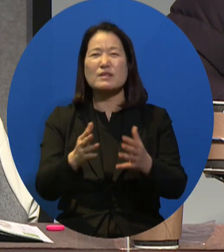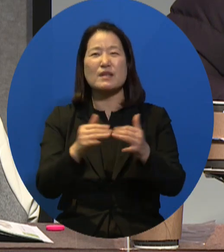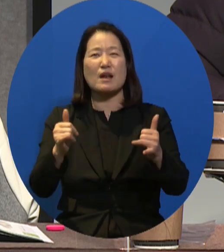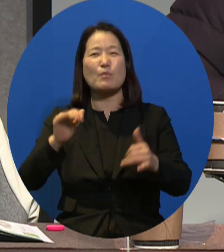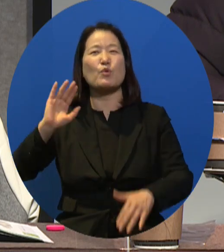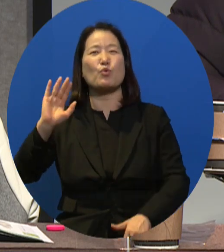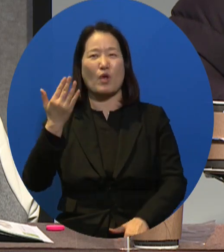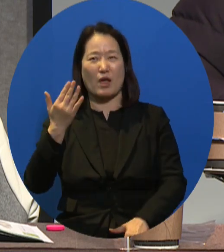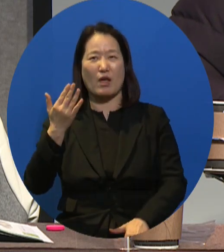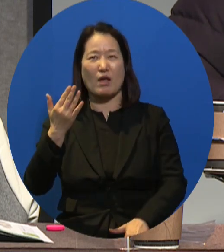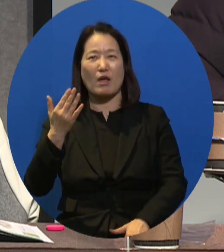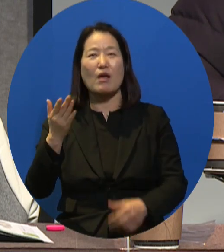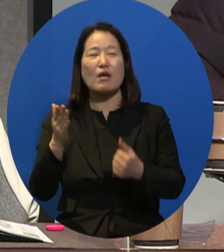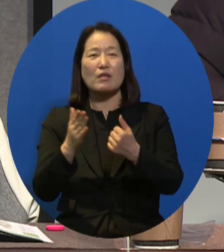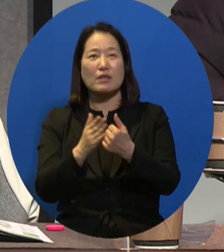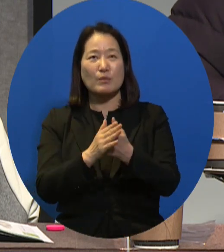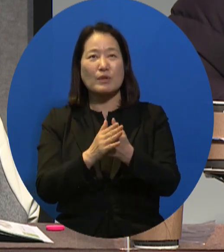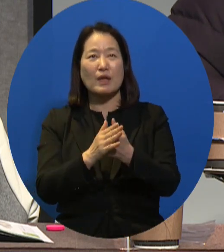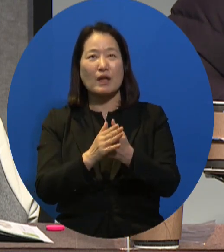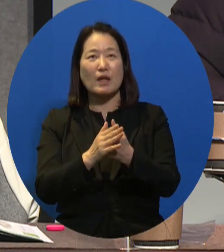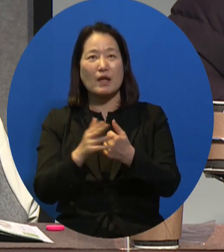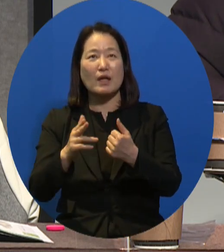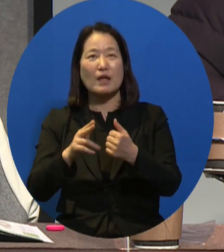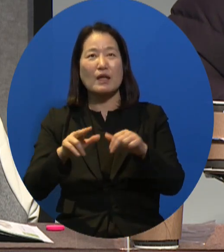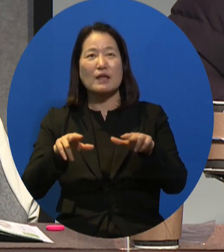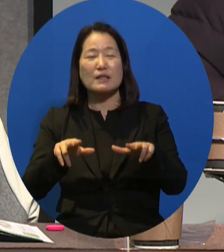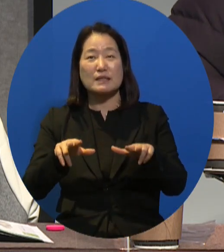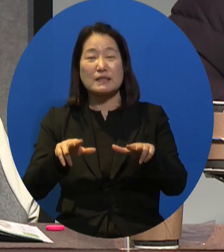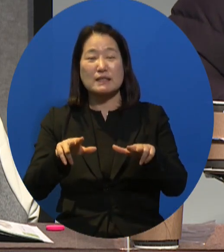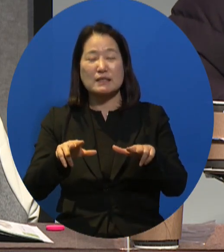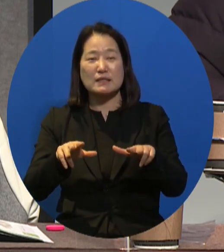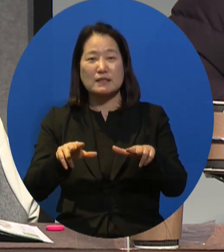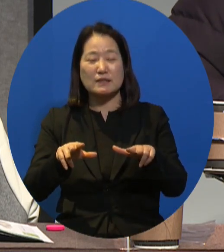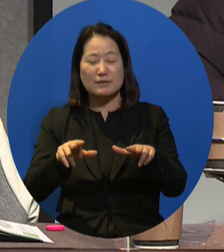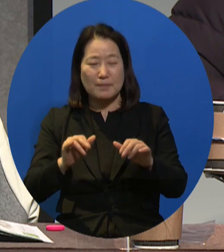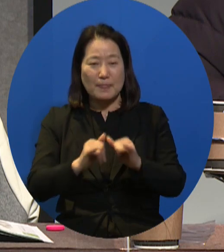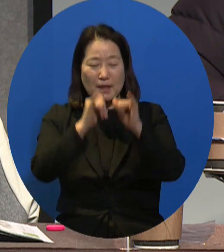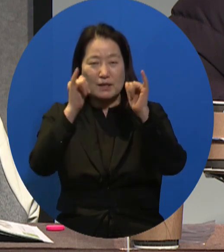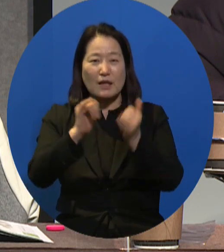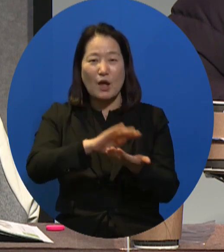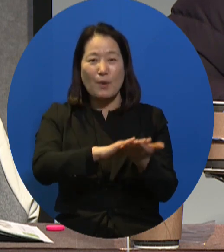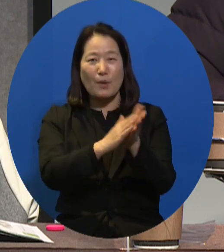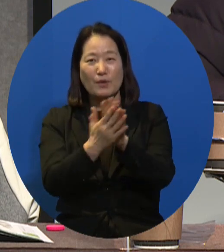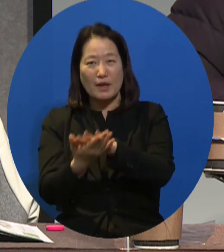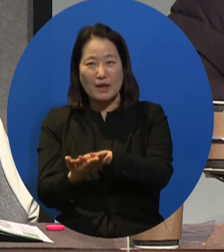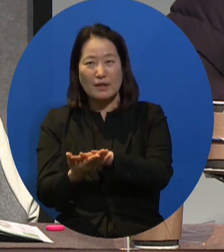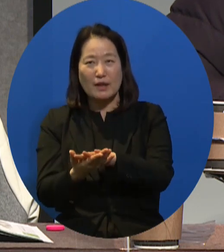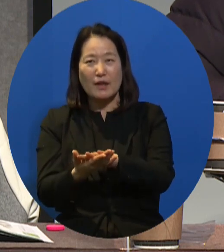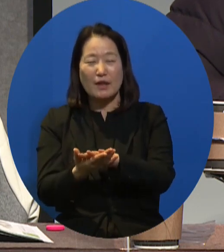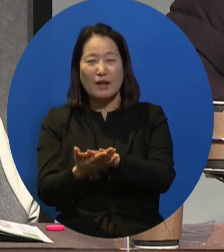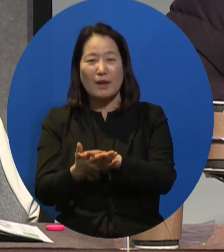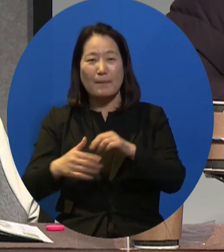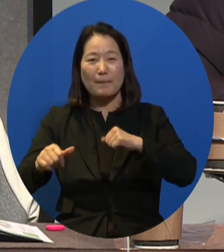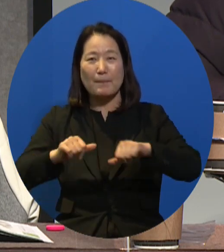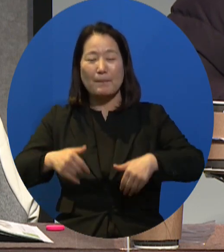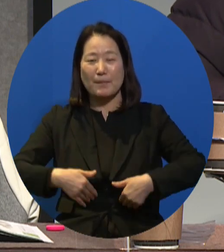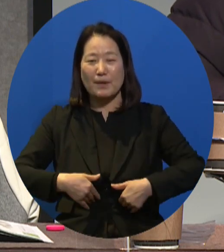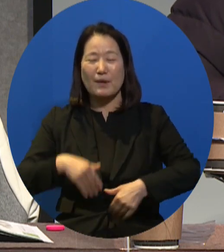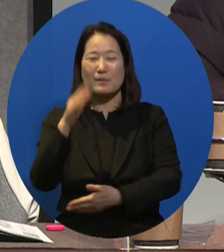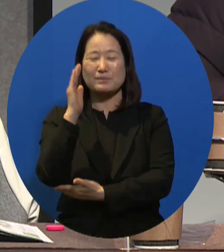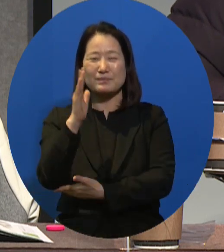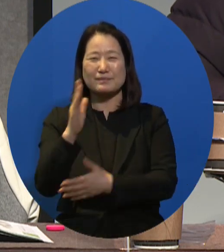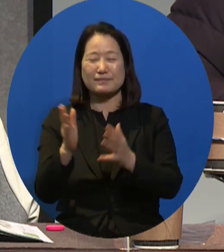economy. So I think it is crucial for us to revisit this idea of work and labor. And in this regard,